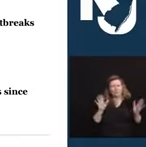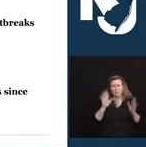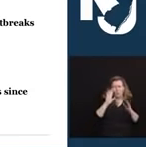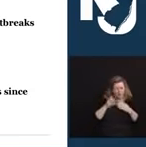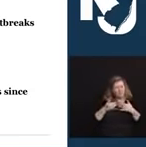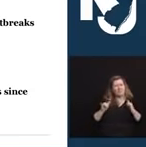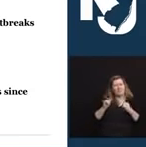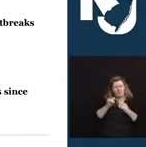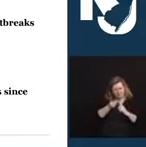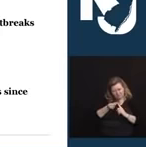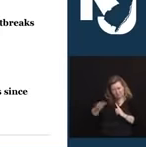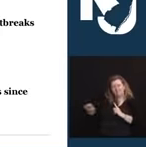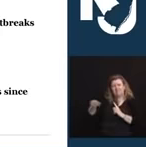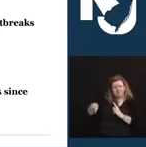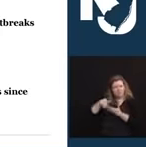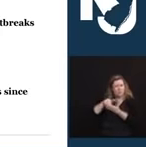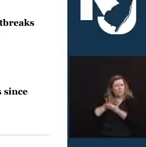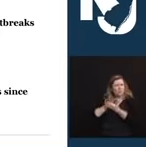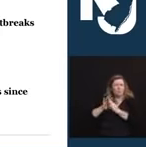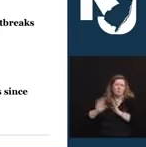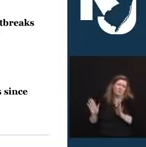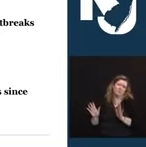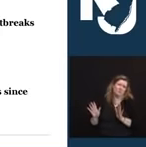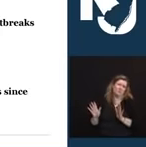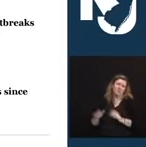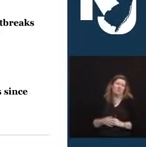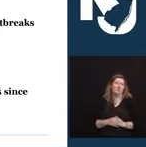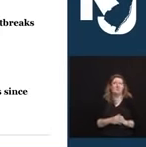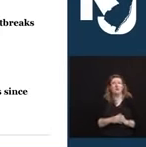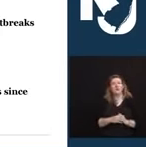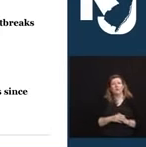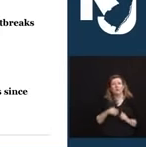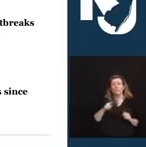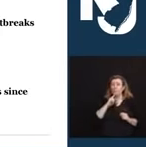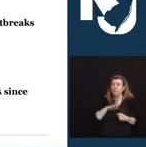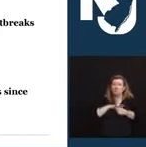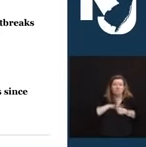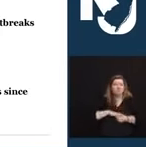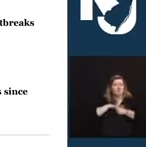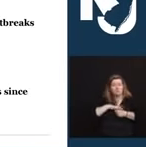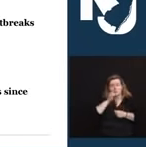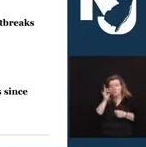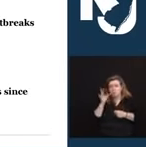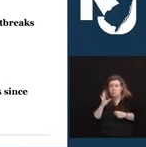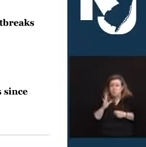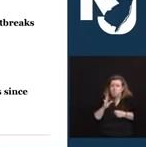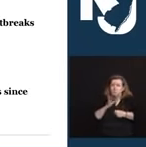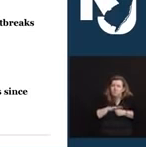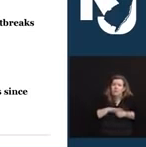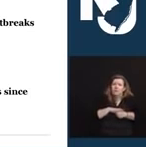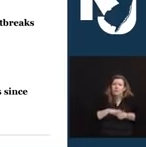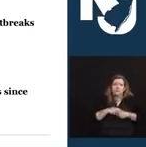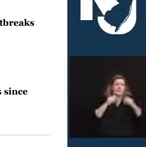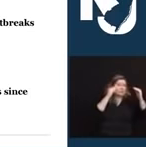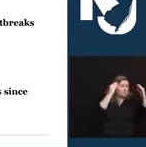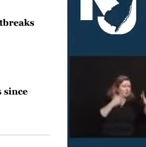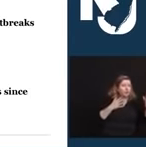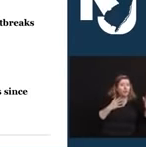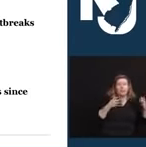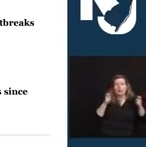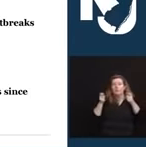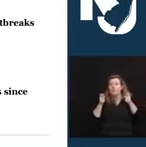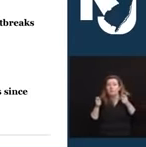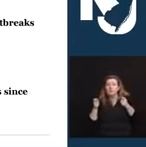very stressful year. Educators, parents, kids, staff, administration, I speak to all of the above